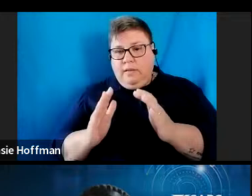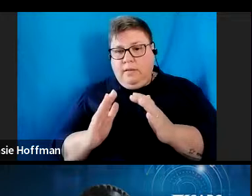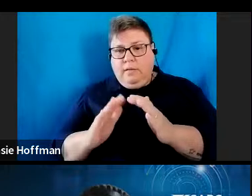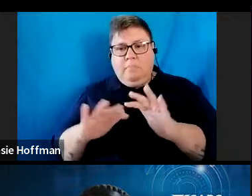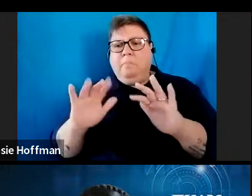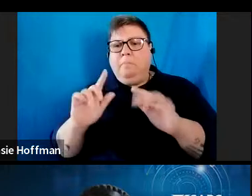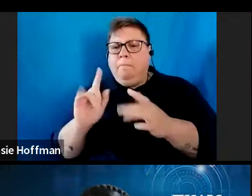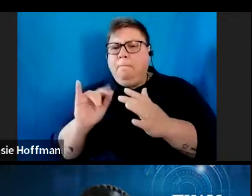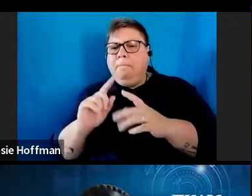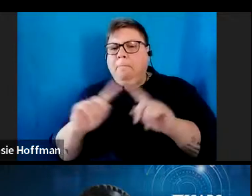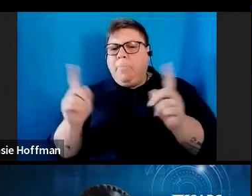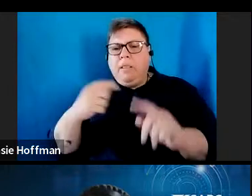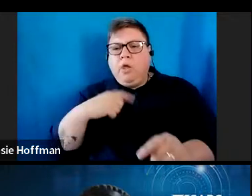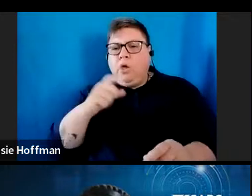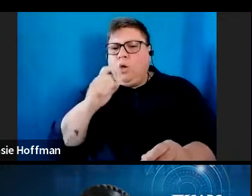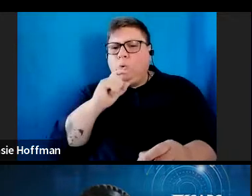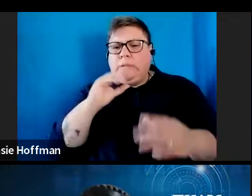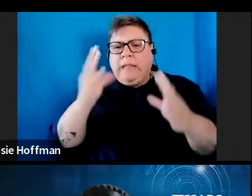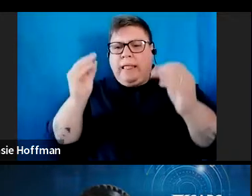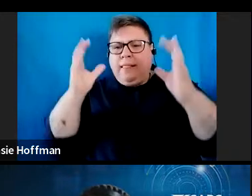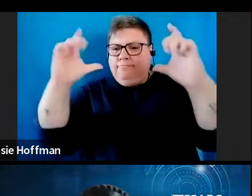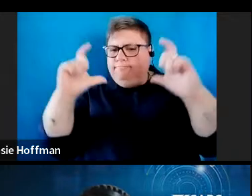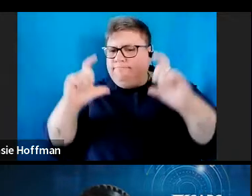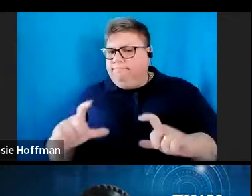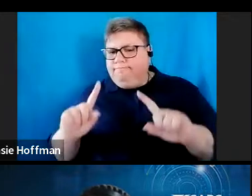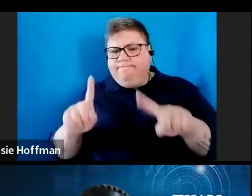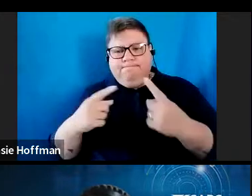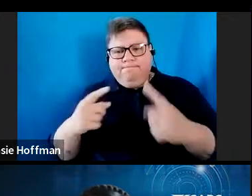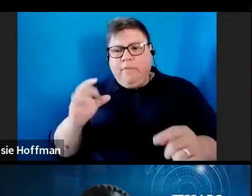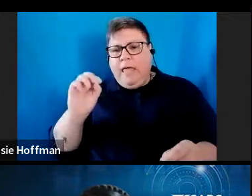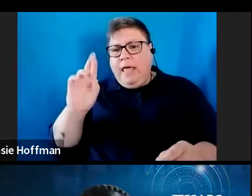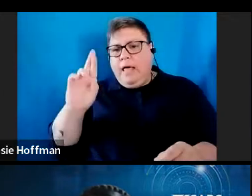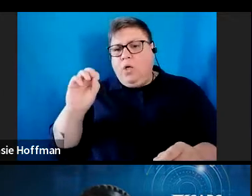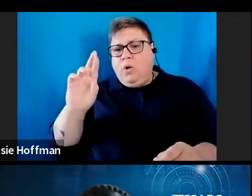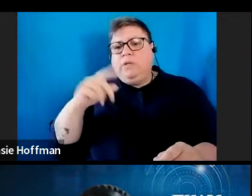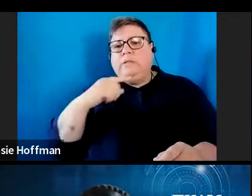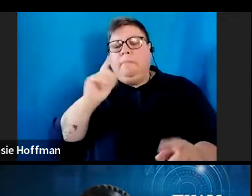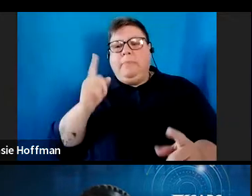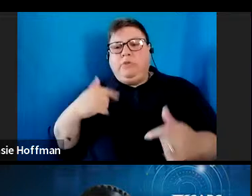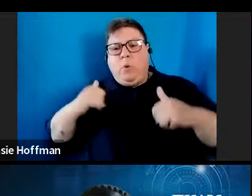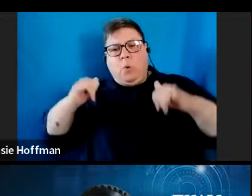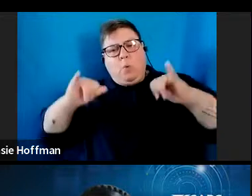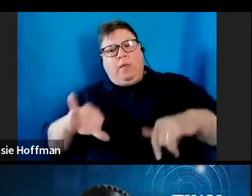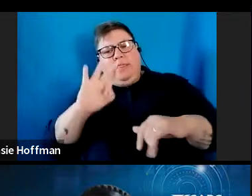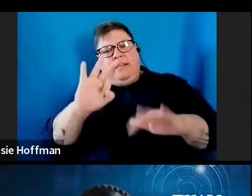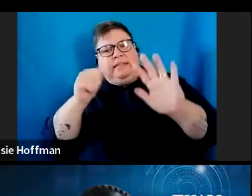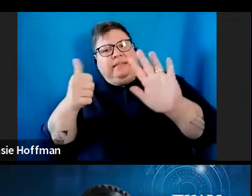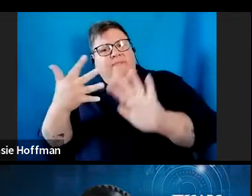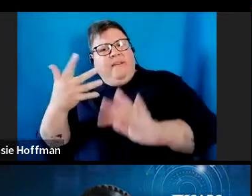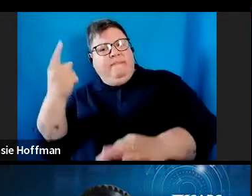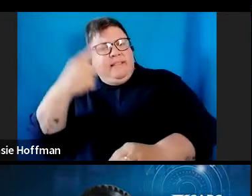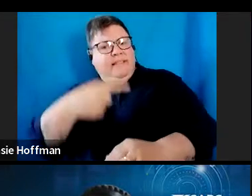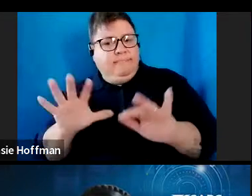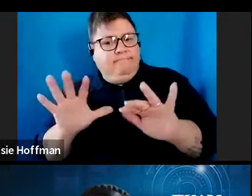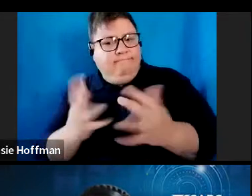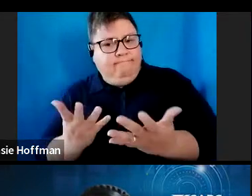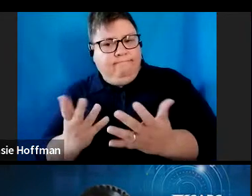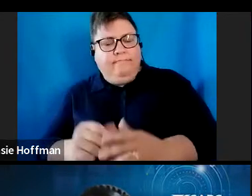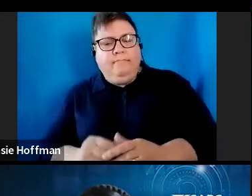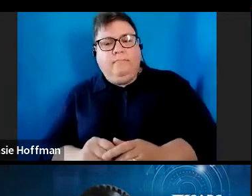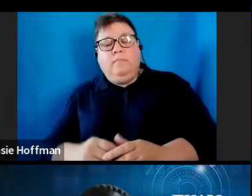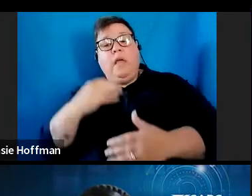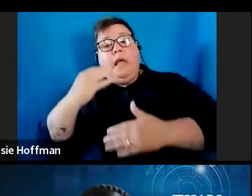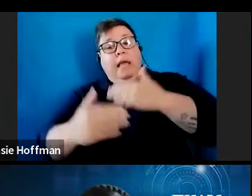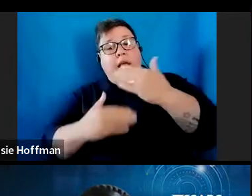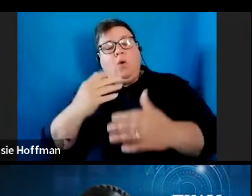these two dates as the error state one needs 365 days in a source period. It continues